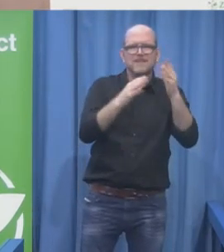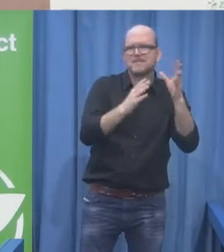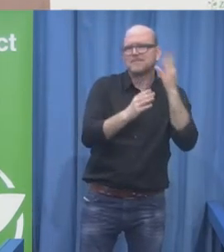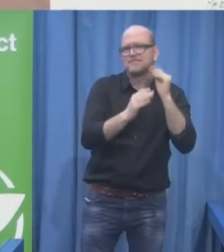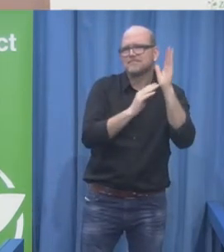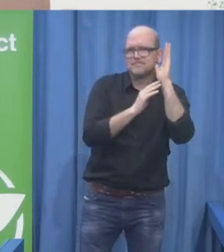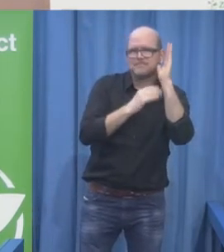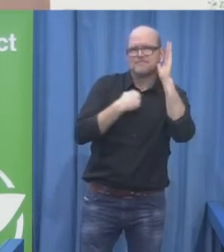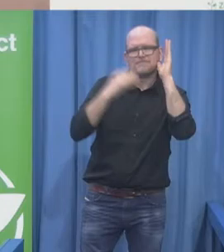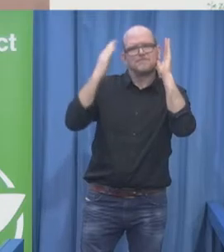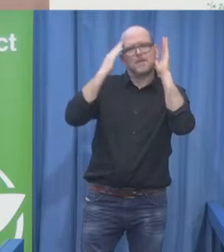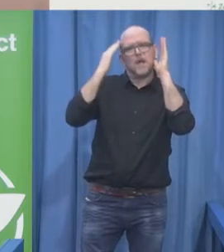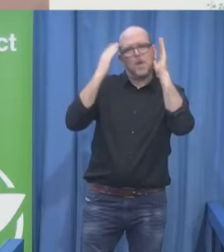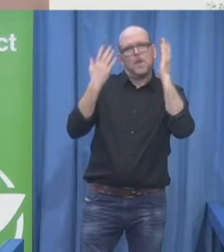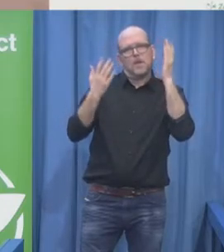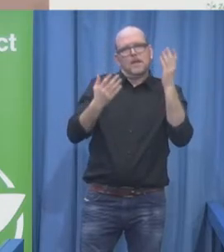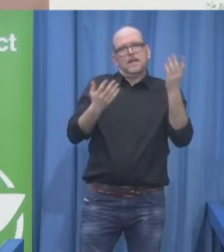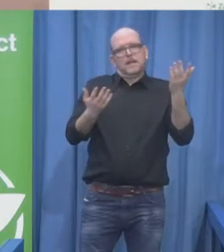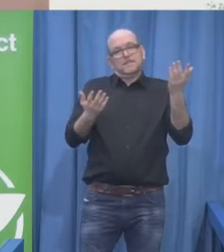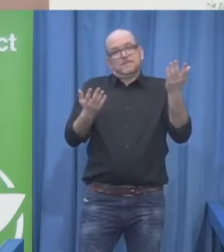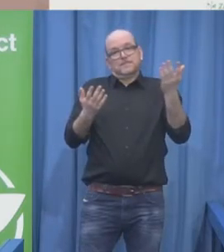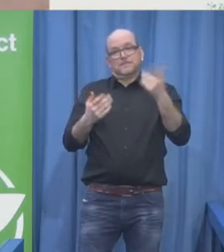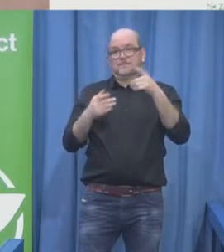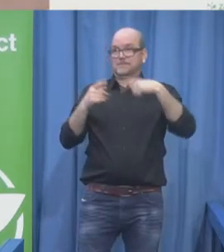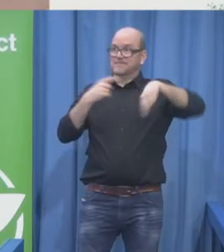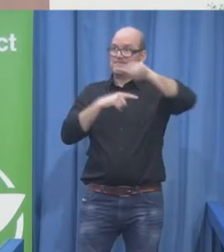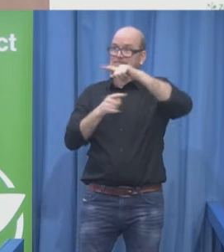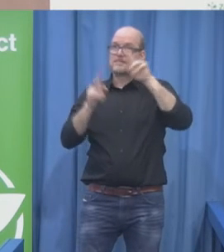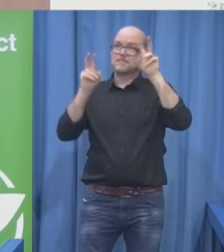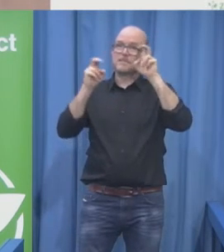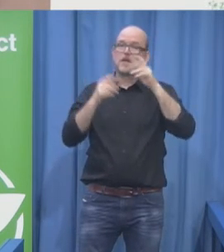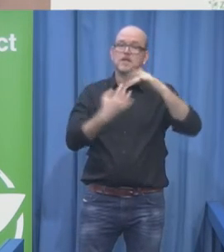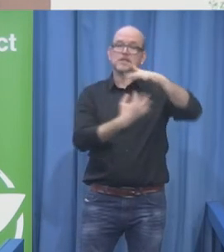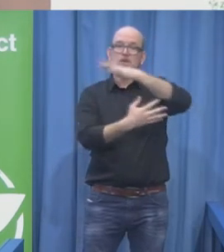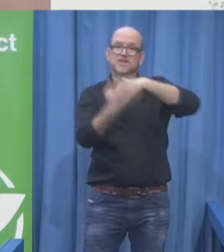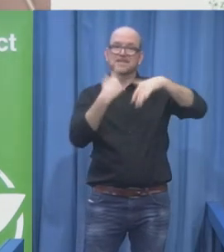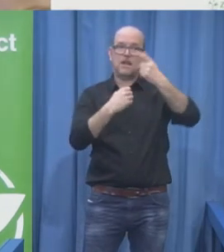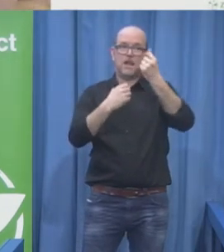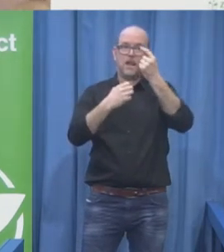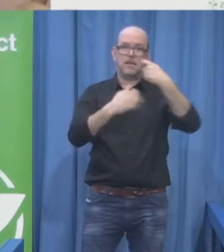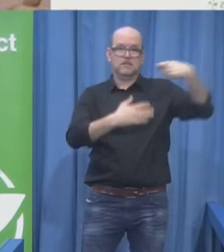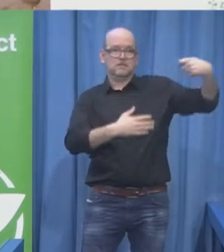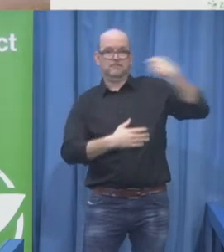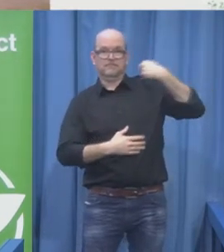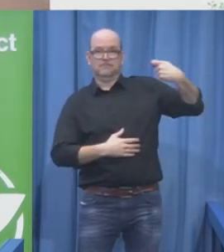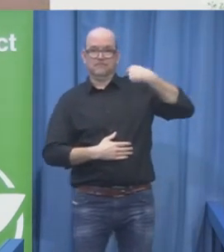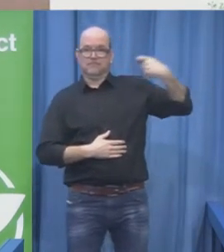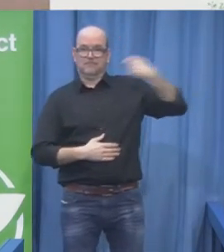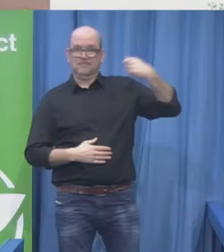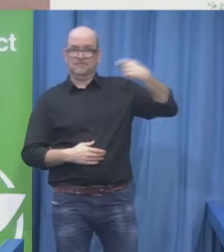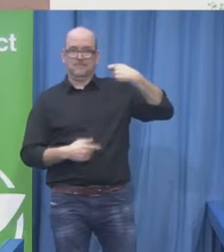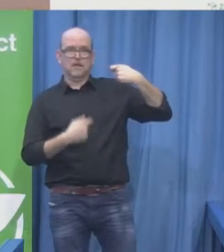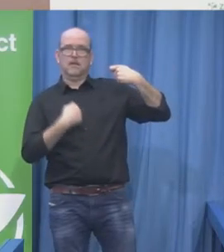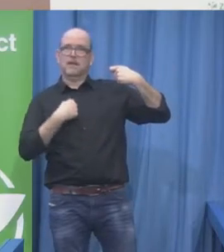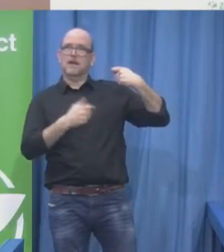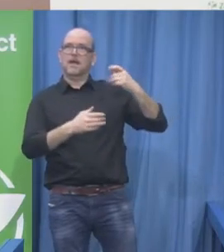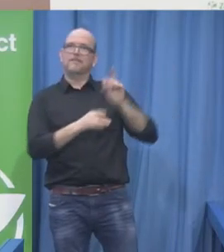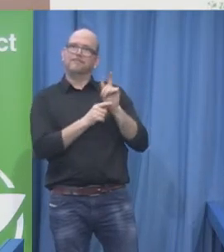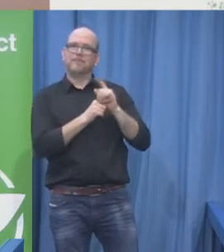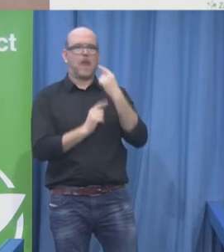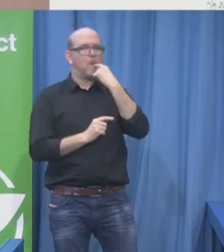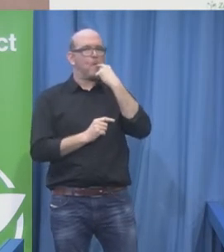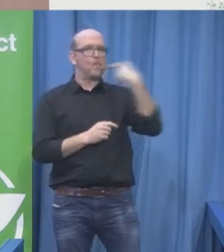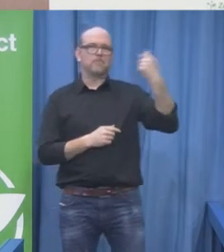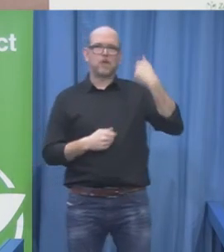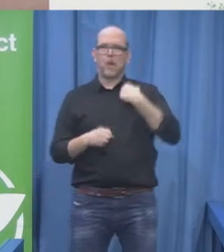I don't have a disability, but if I don't work, I don't have a social pension. Now. Do we understand here that we are